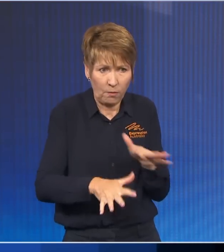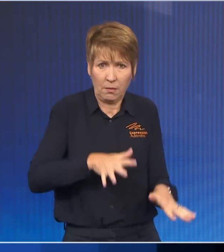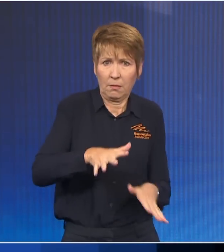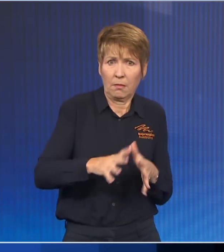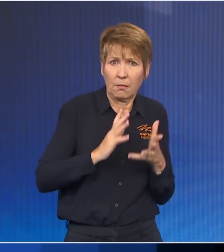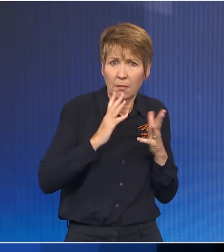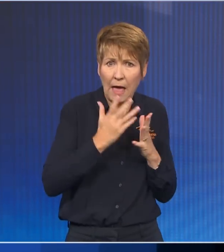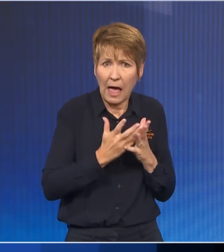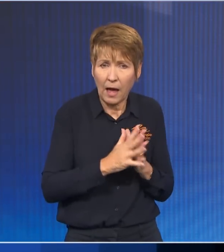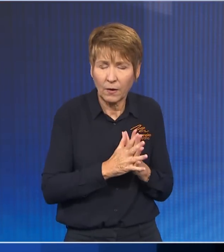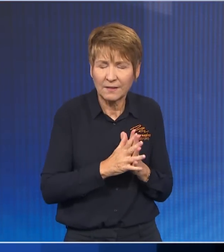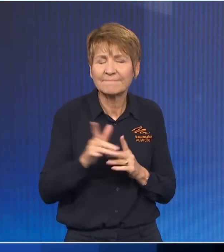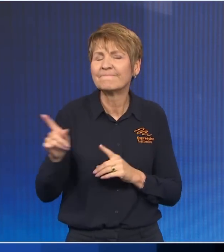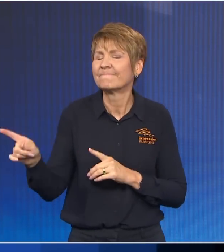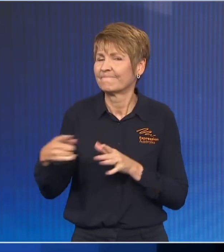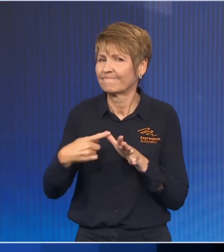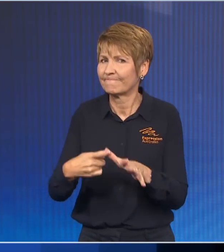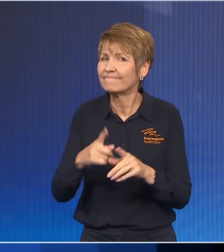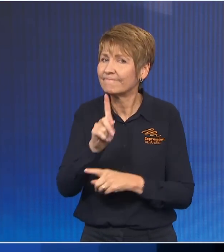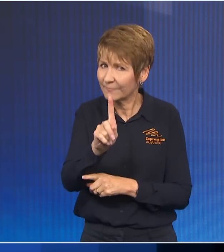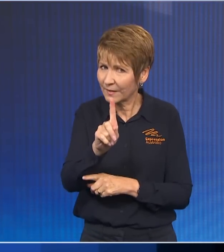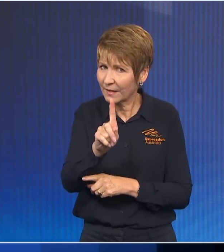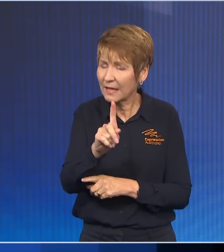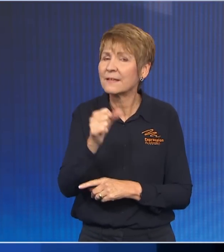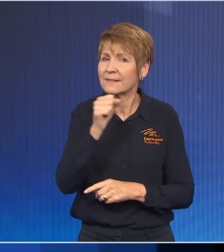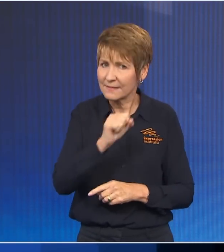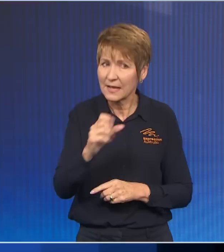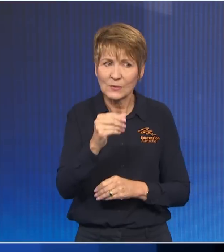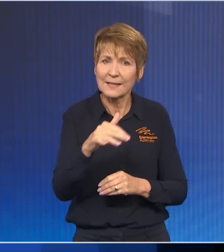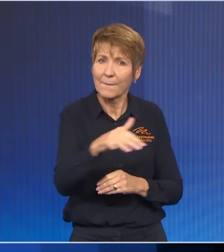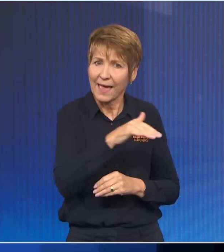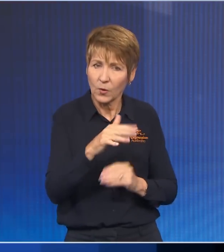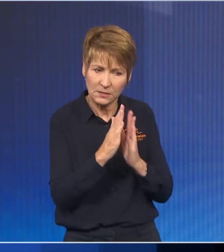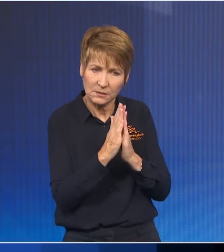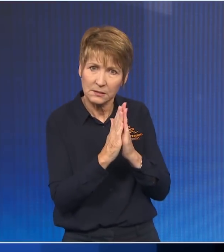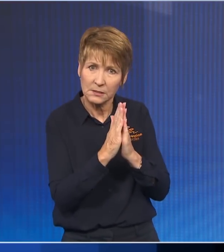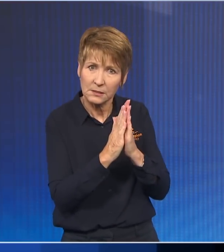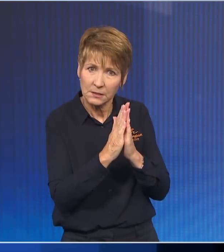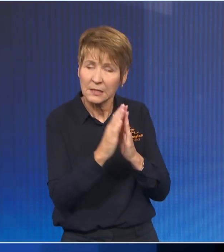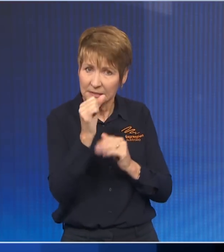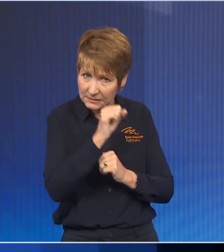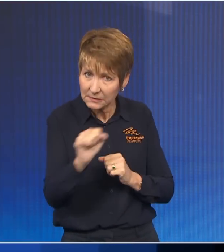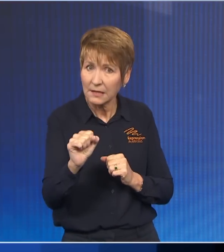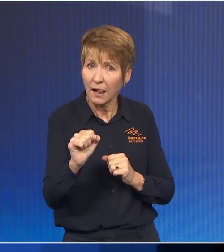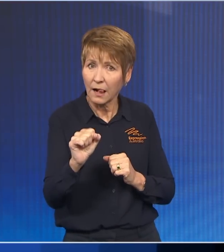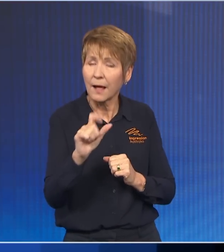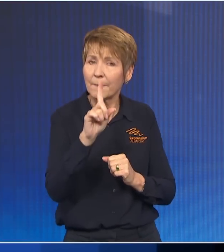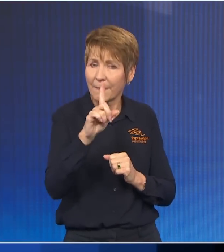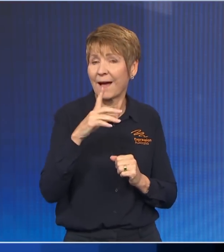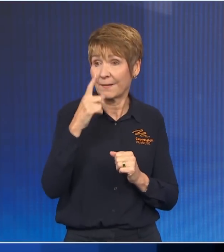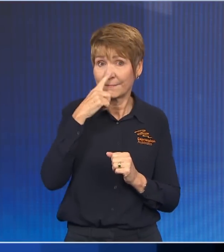still postal votes being counted and there are still some seats to be decided. But the overall result across Australia is clear.